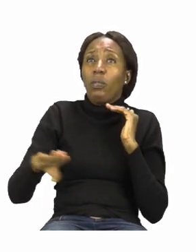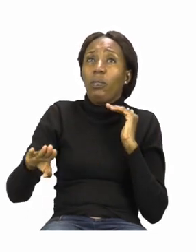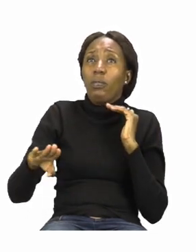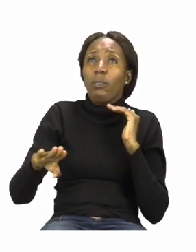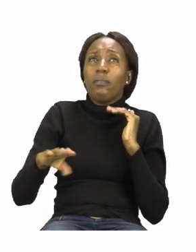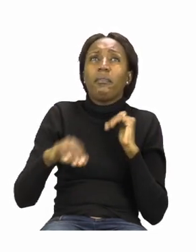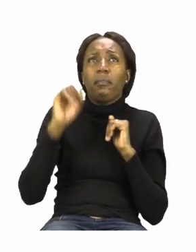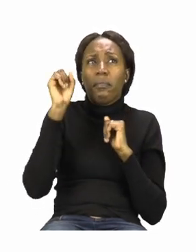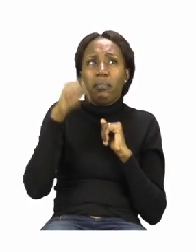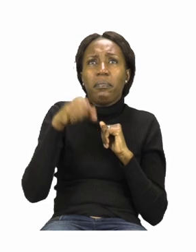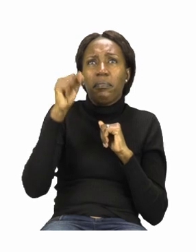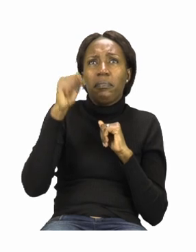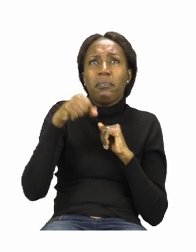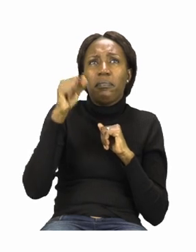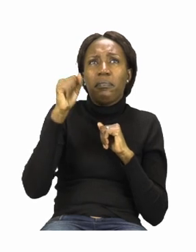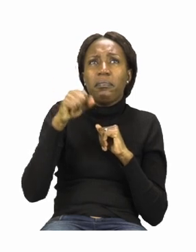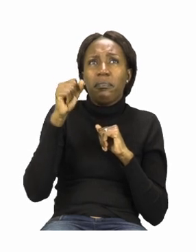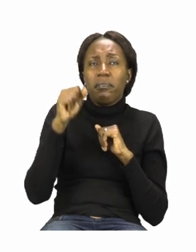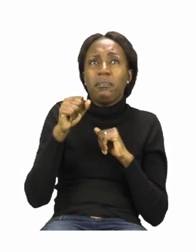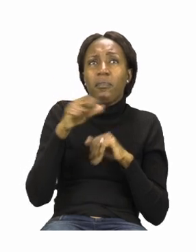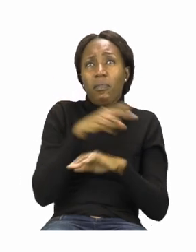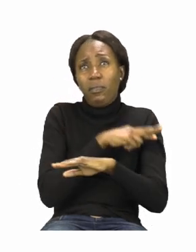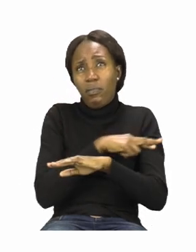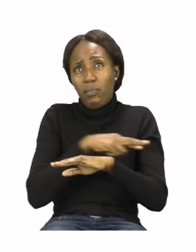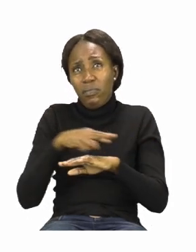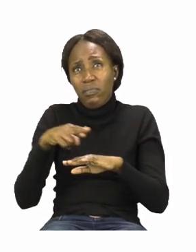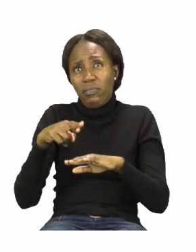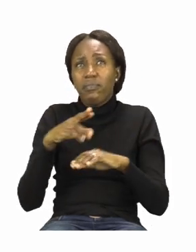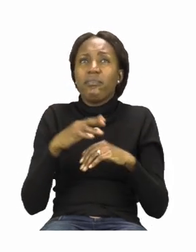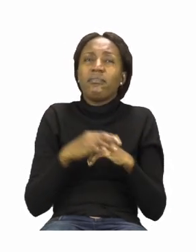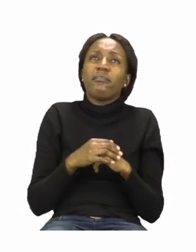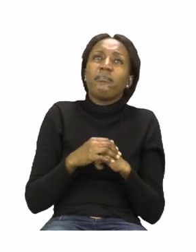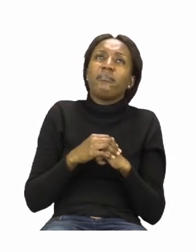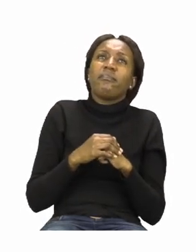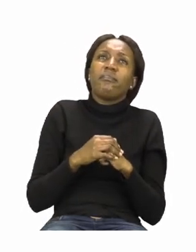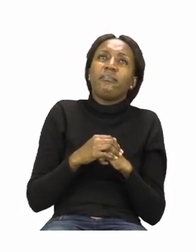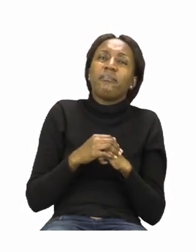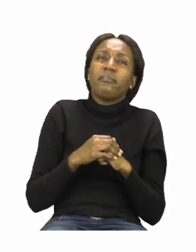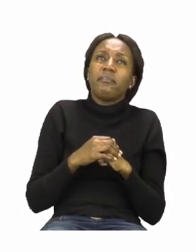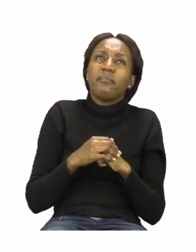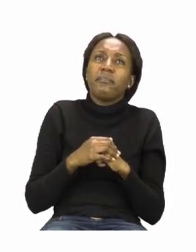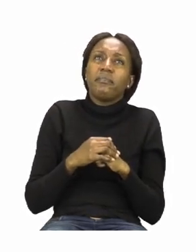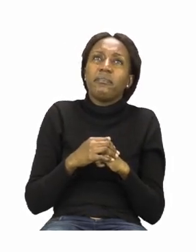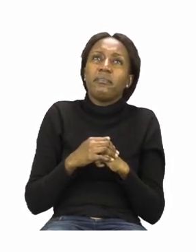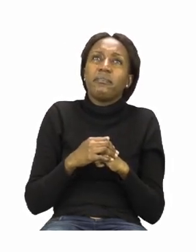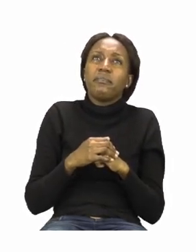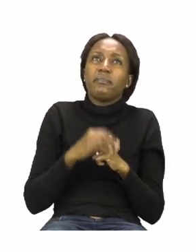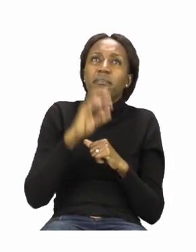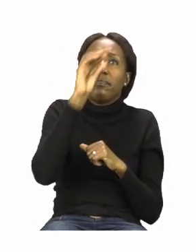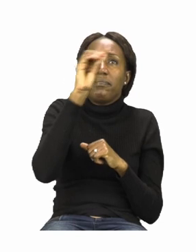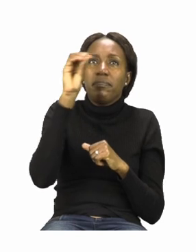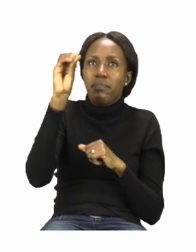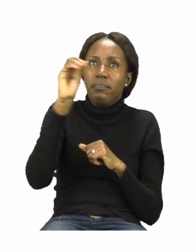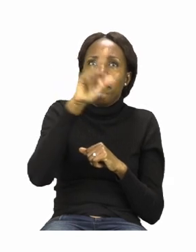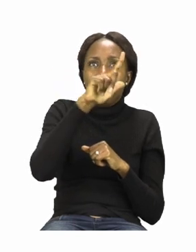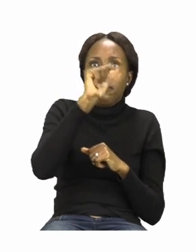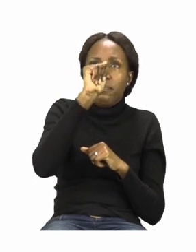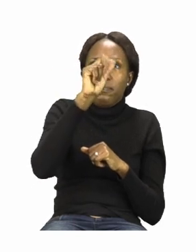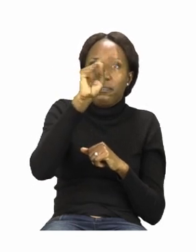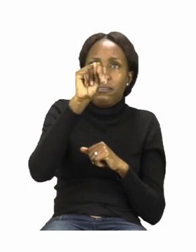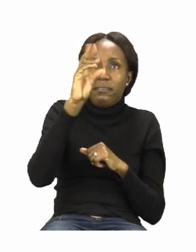Yes! A car moves on land. Yes! you are going to write the word